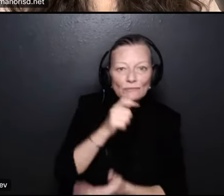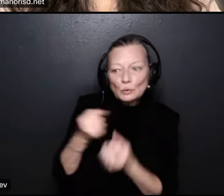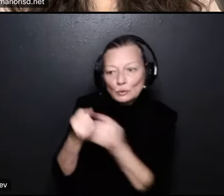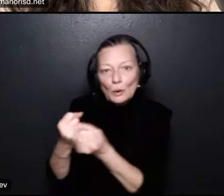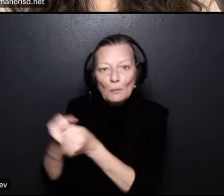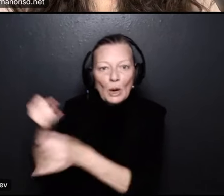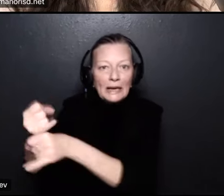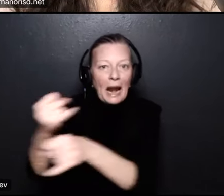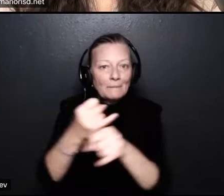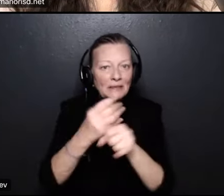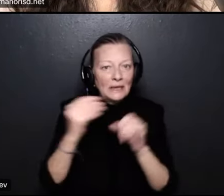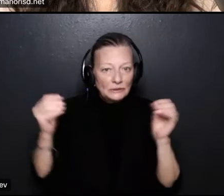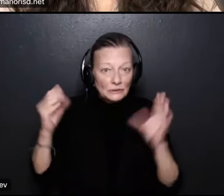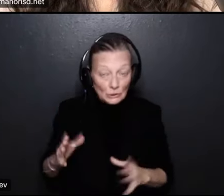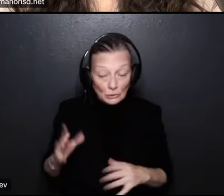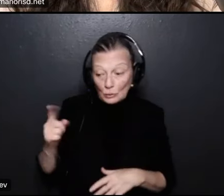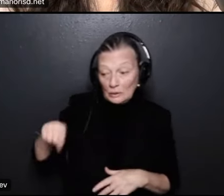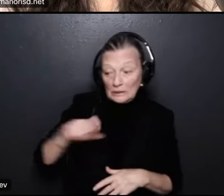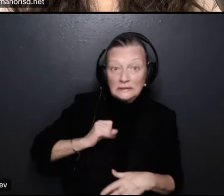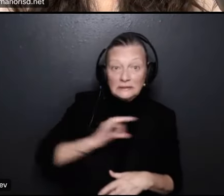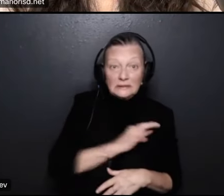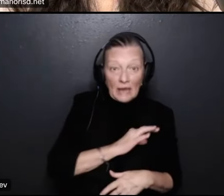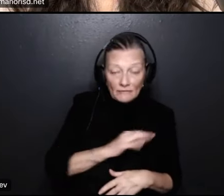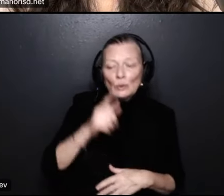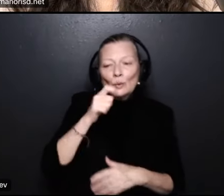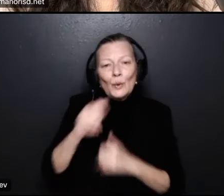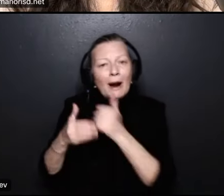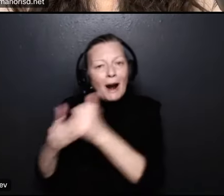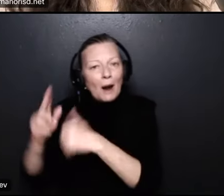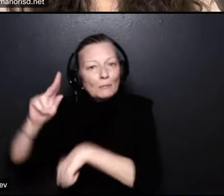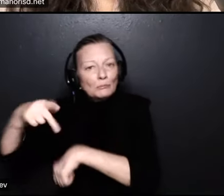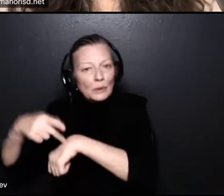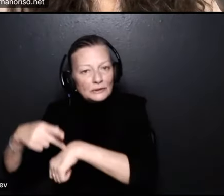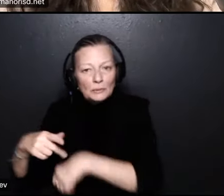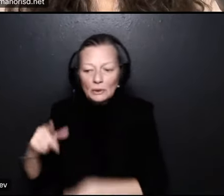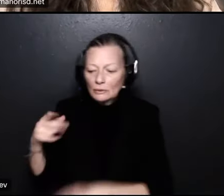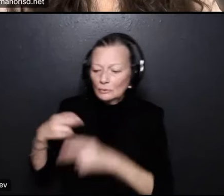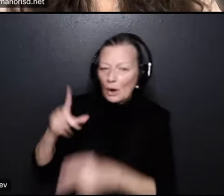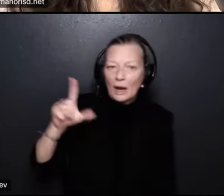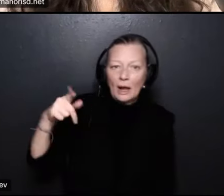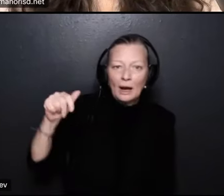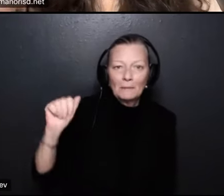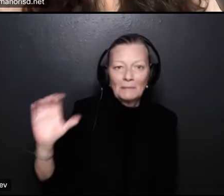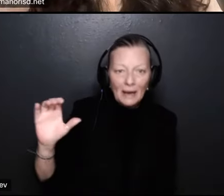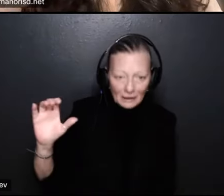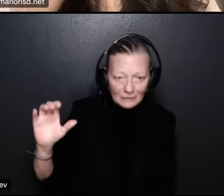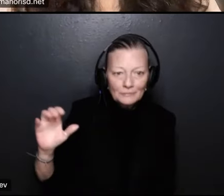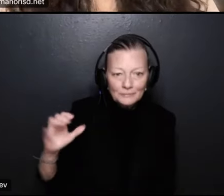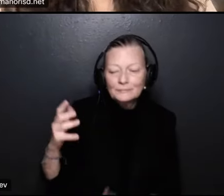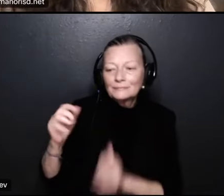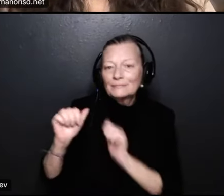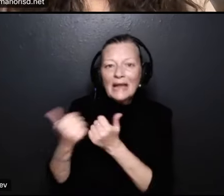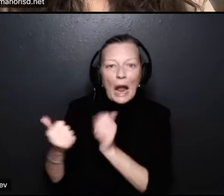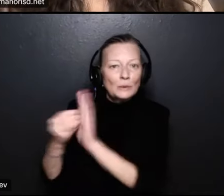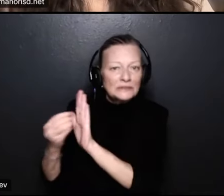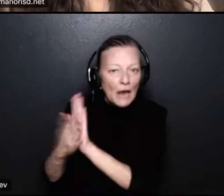teachers these are the staff members that help principals with what's known as elpac with the the the documentation that is